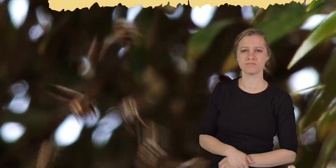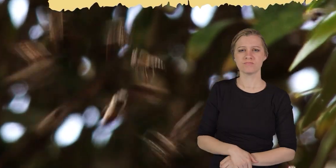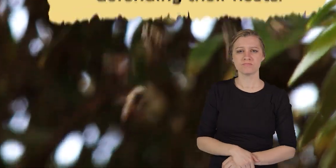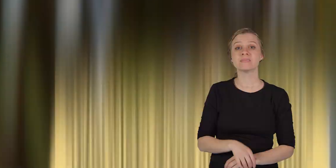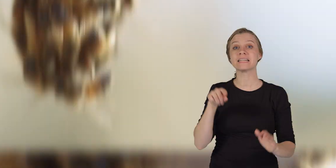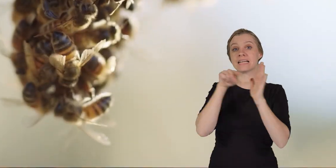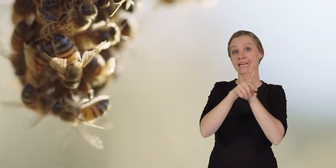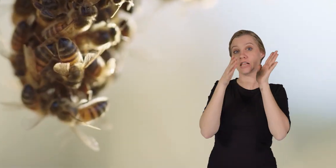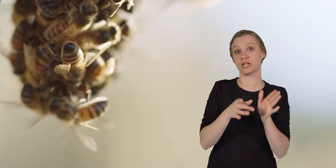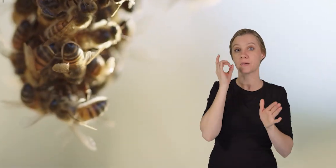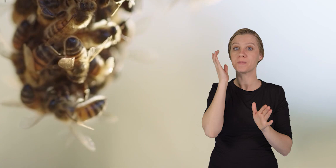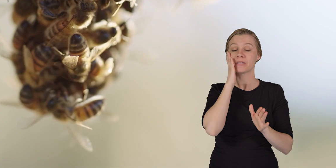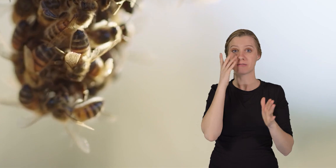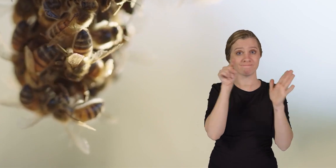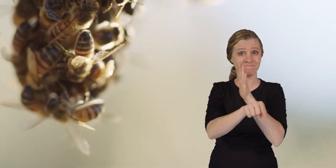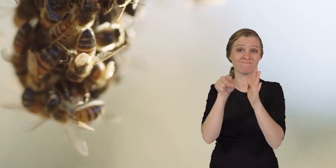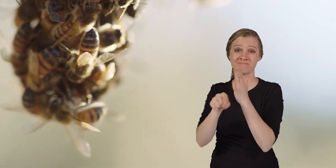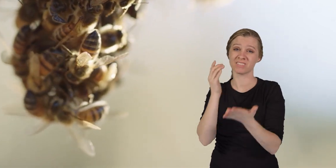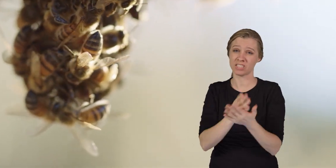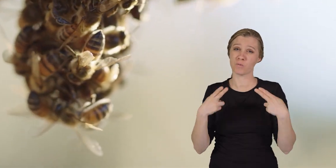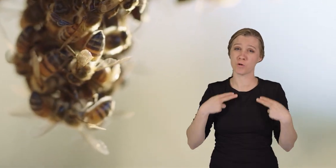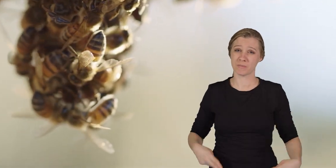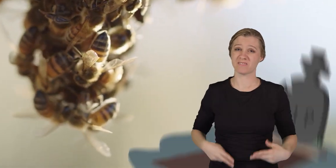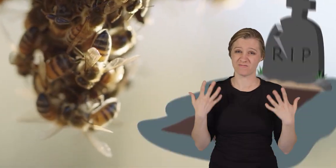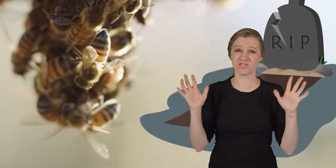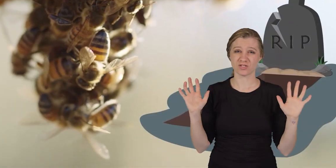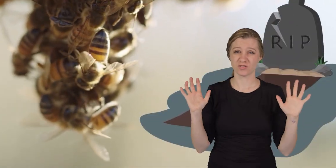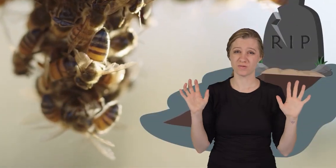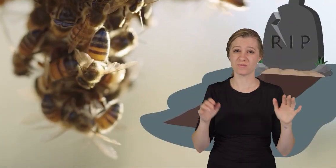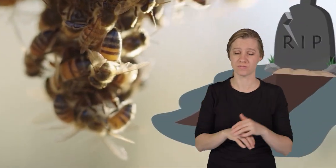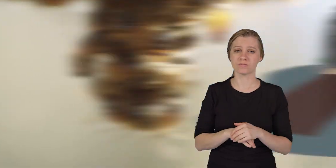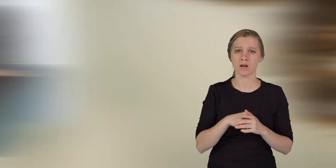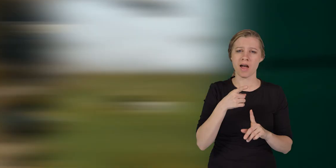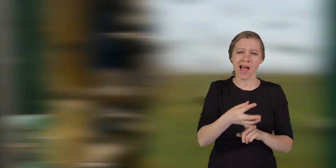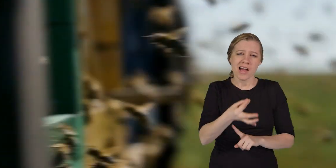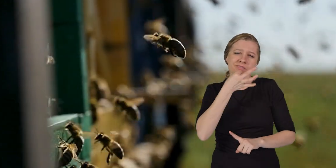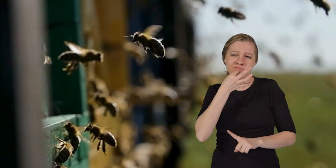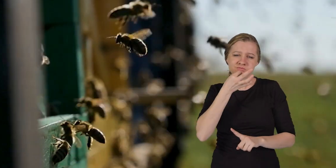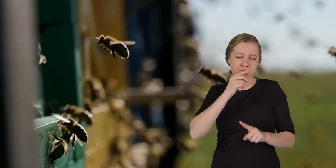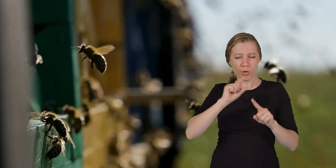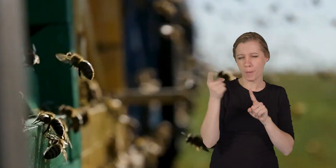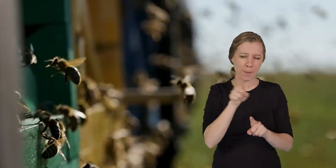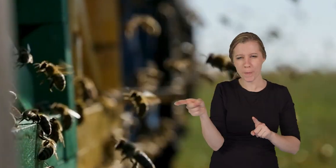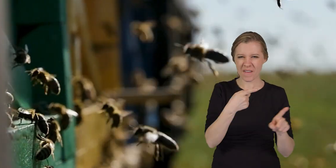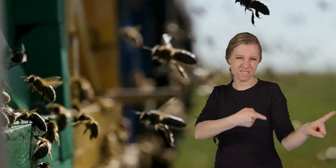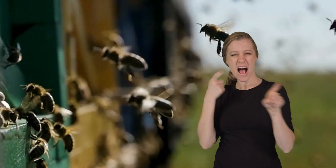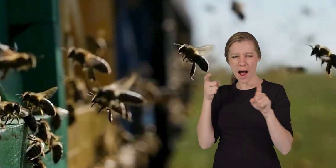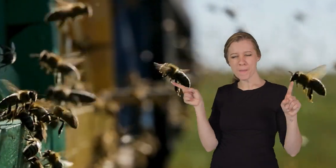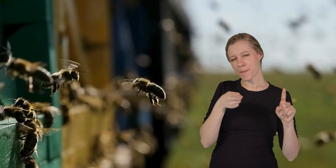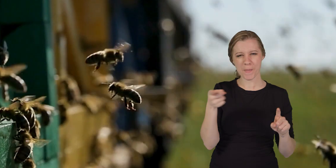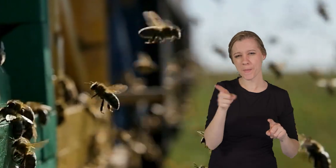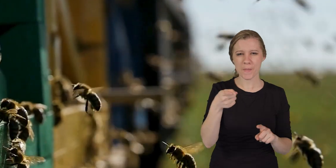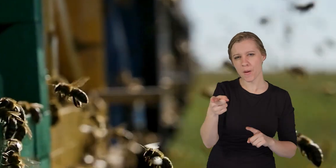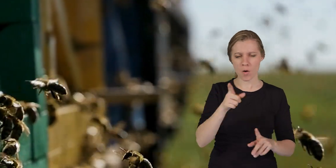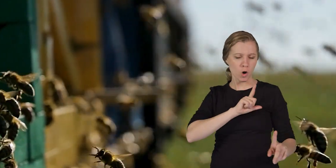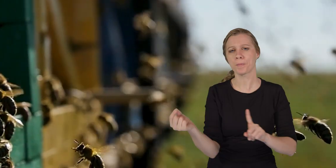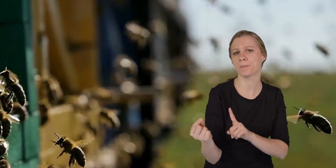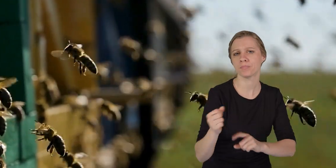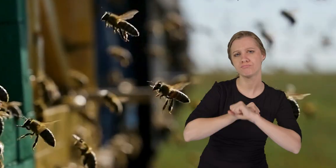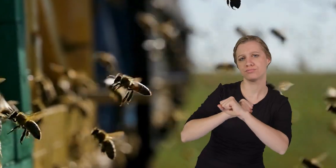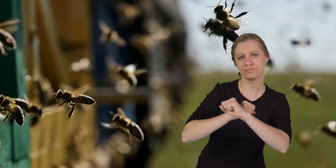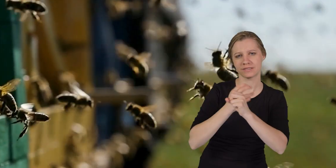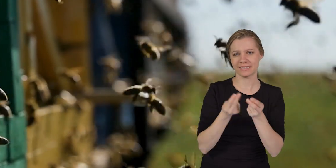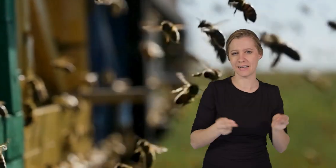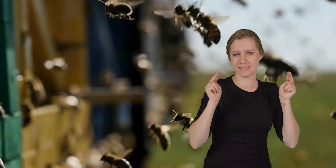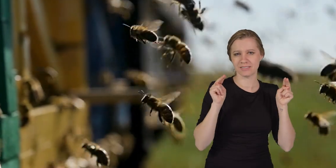nests. And because killer bees have killed some humans. They are famous for being fast fliers and